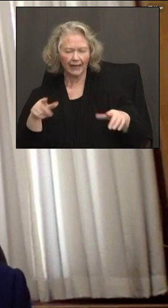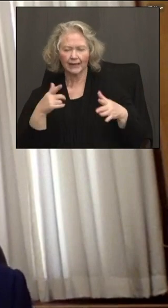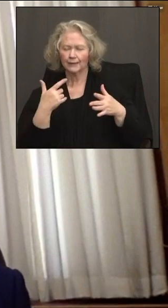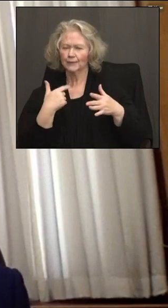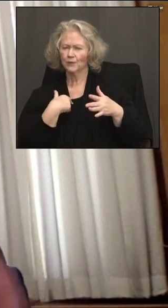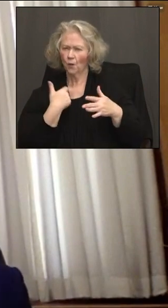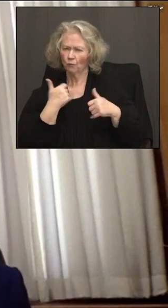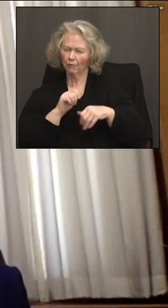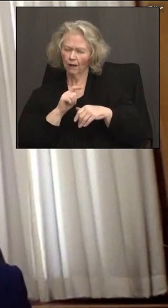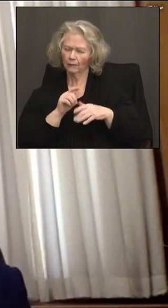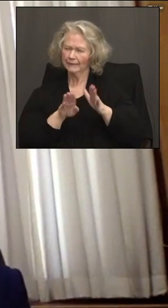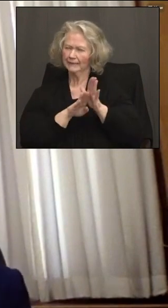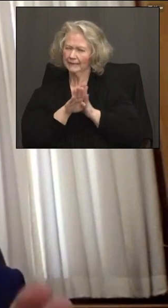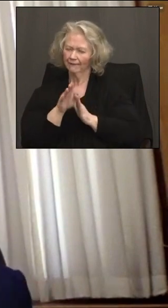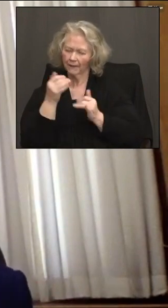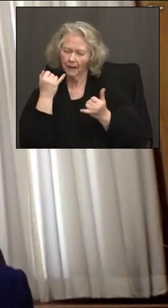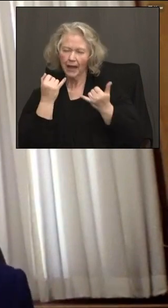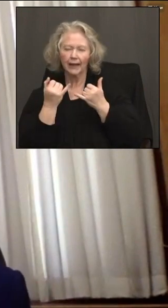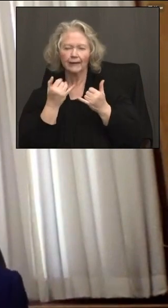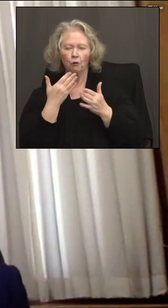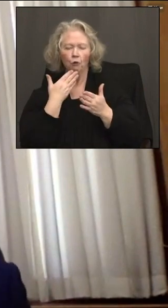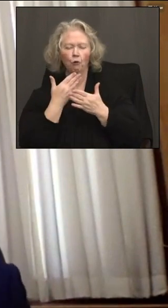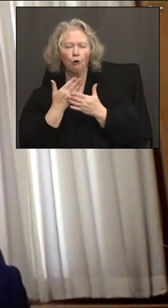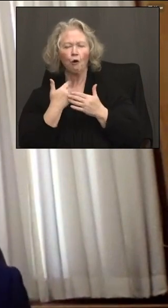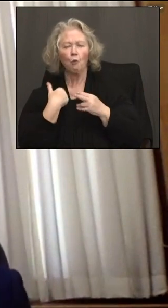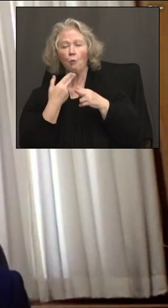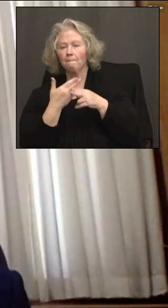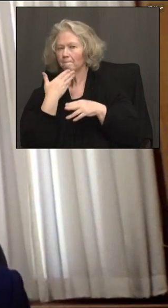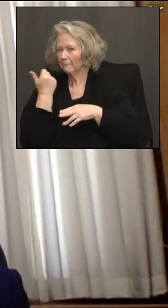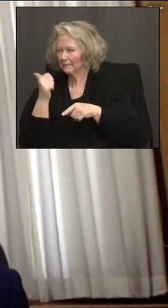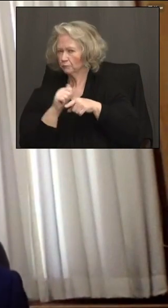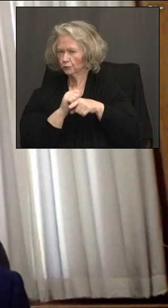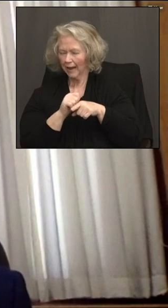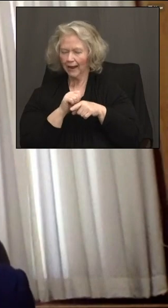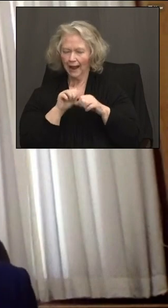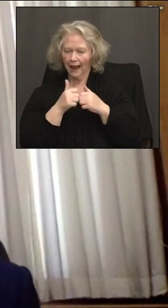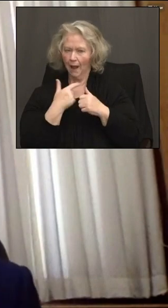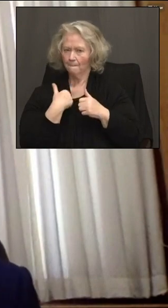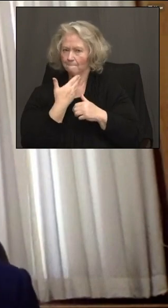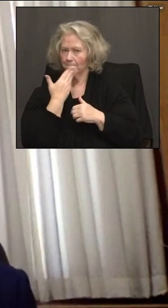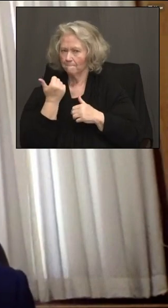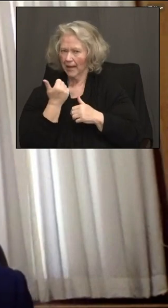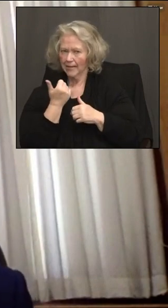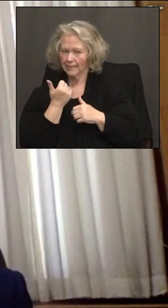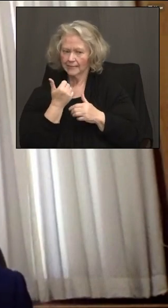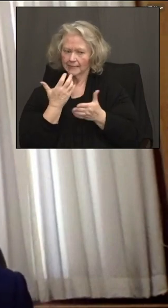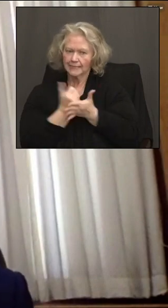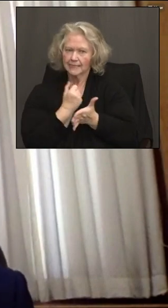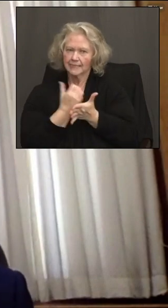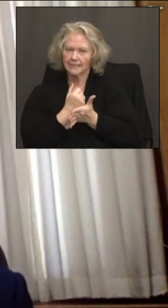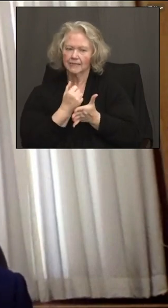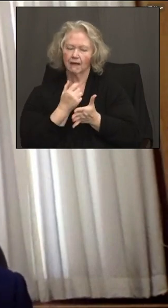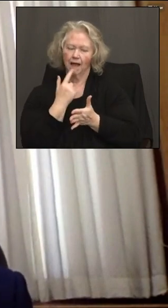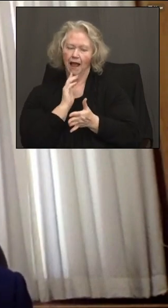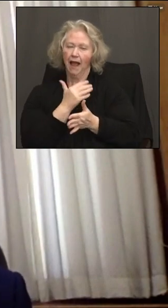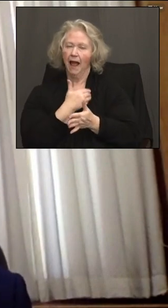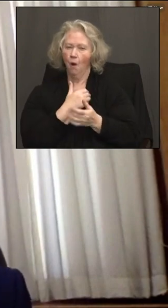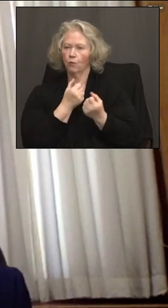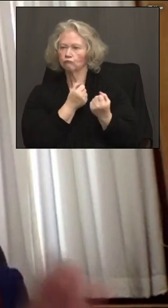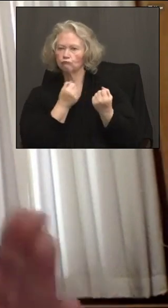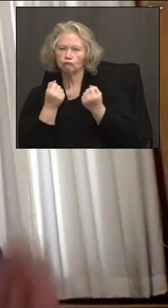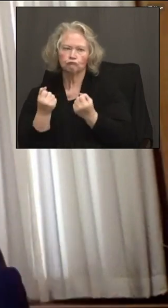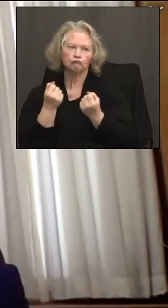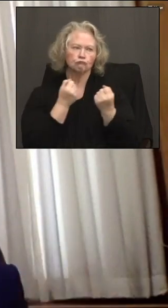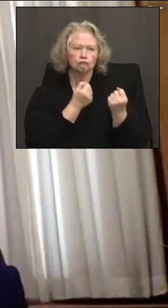partners on a formula that you can follow best practices about how to really maximize the benefit of a mobile clinic on a given